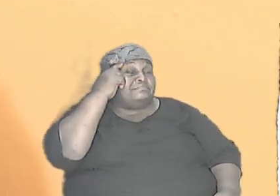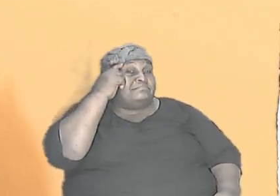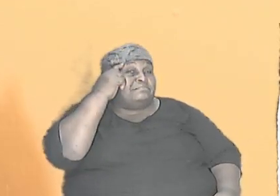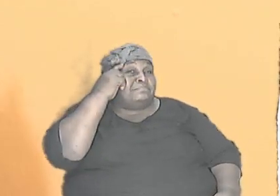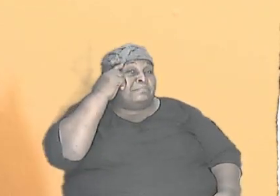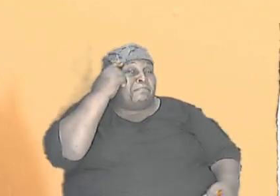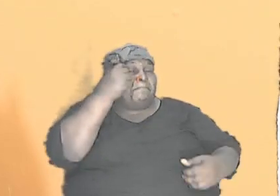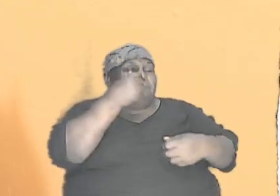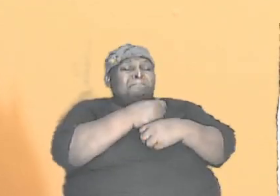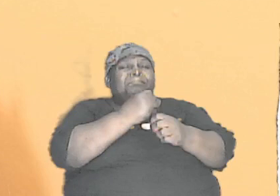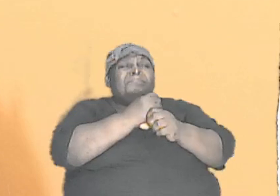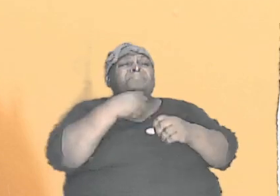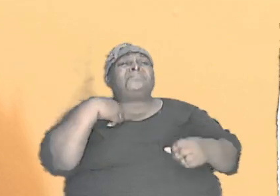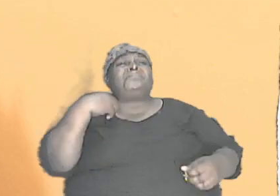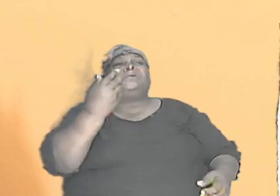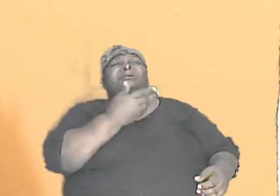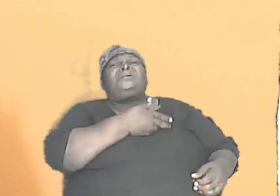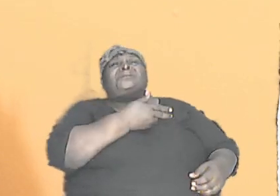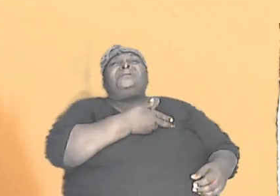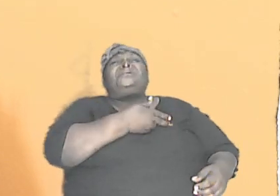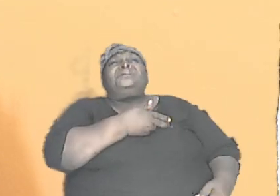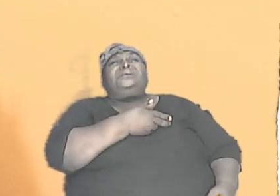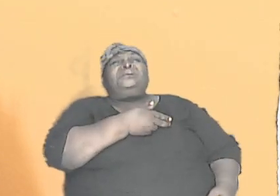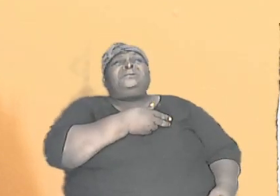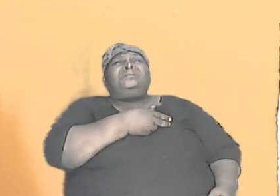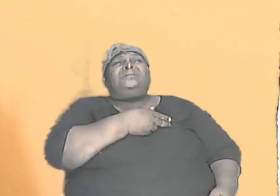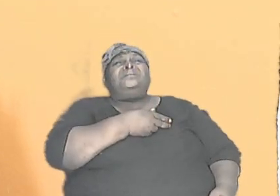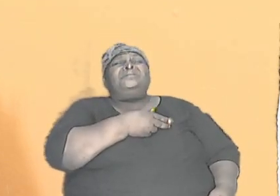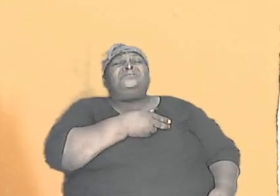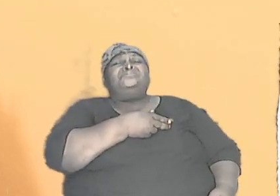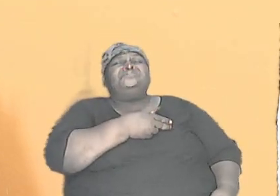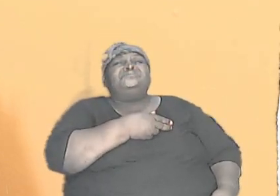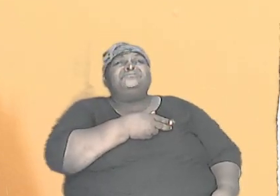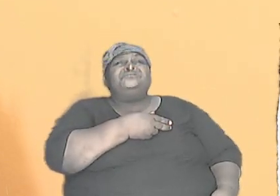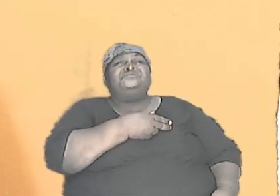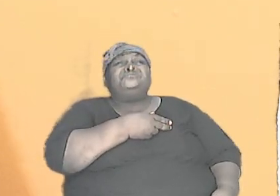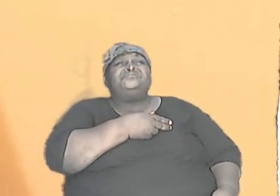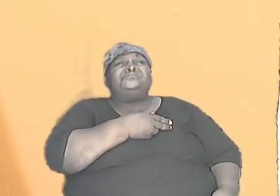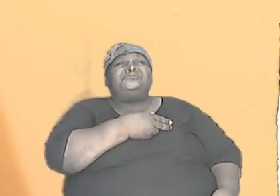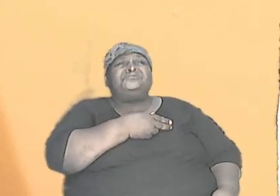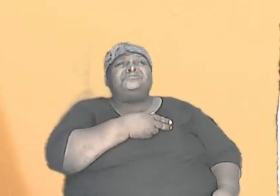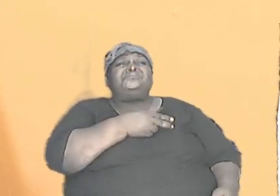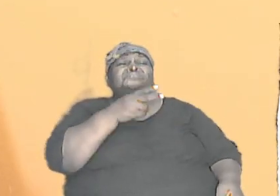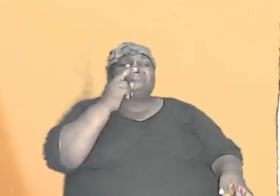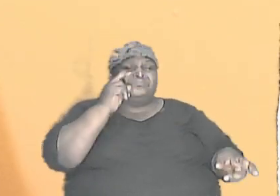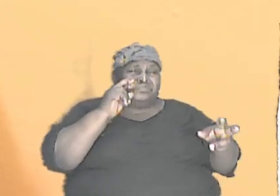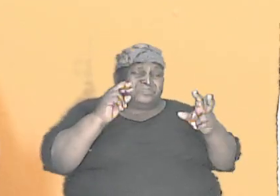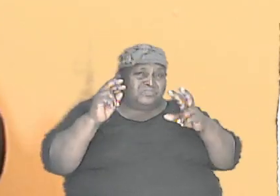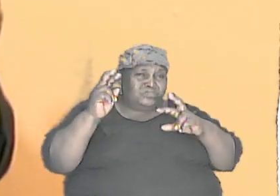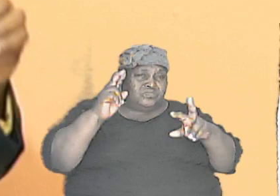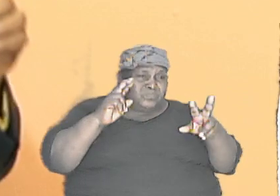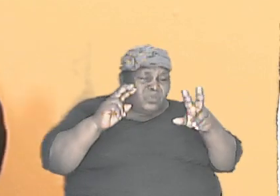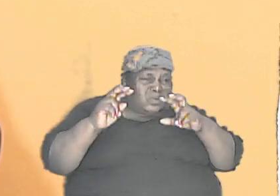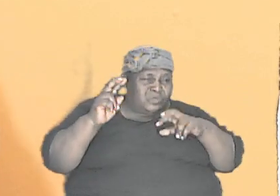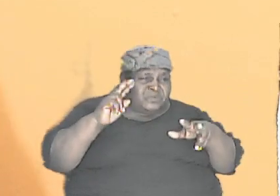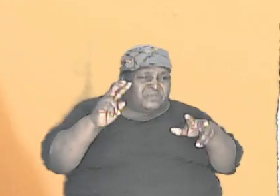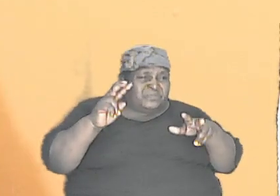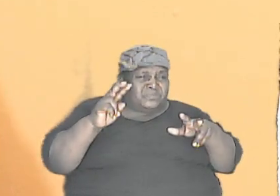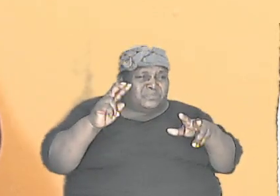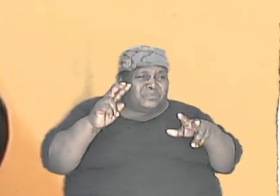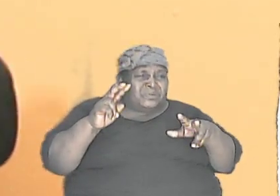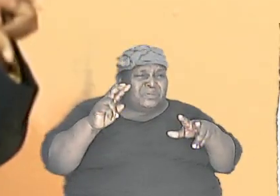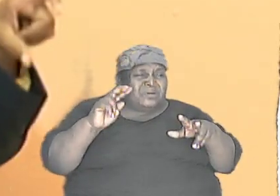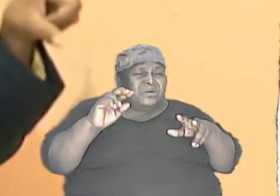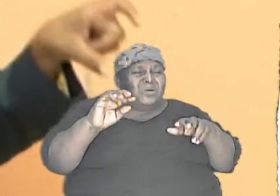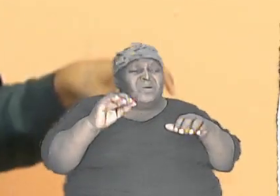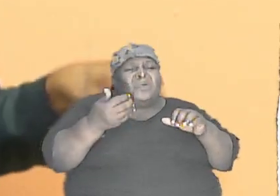allows us to look through a particular lens as to how things that